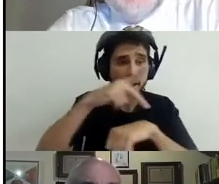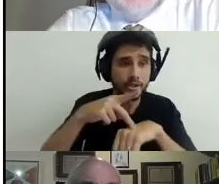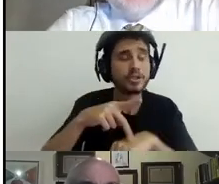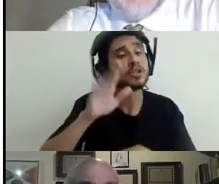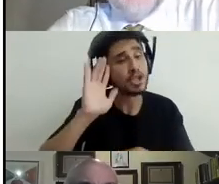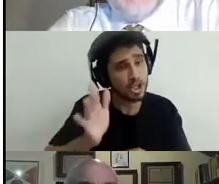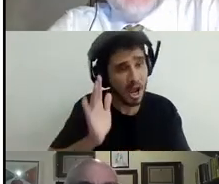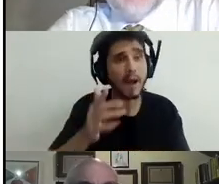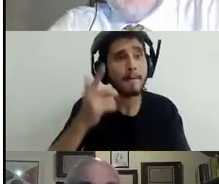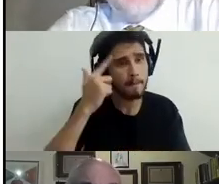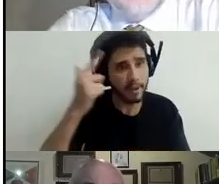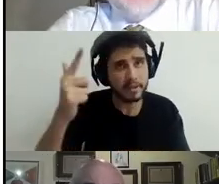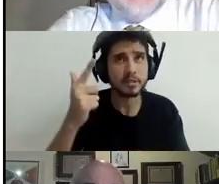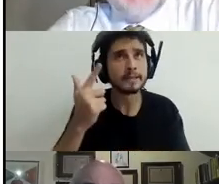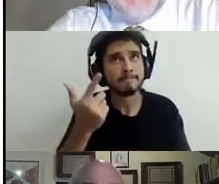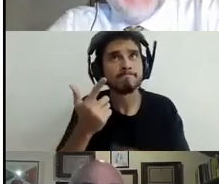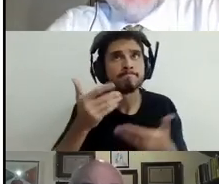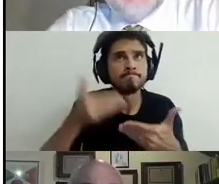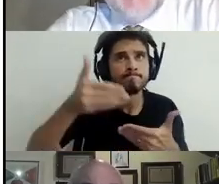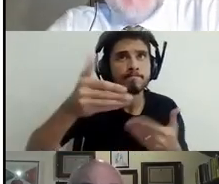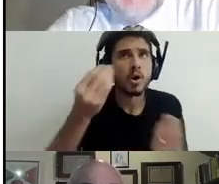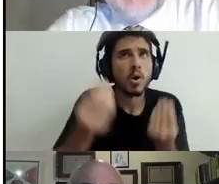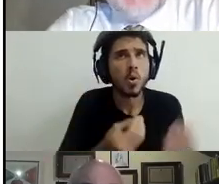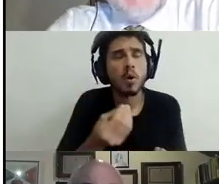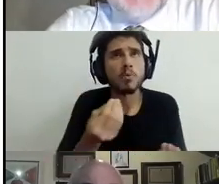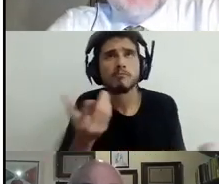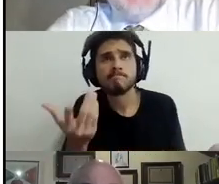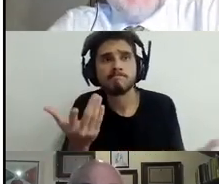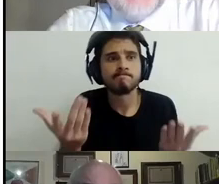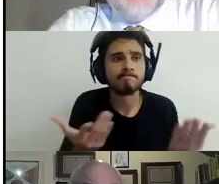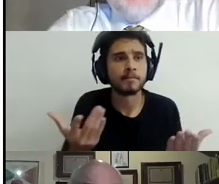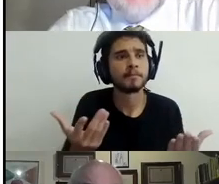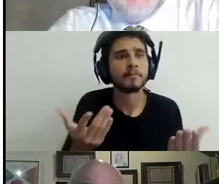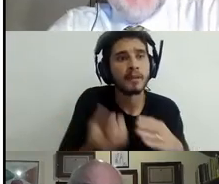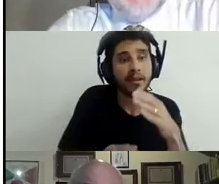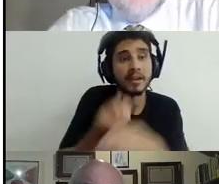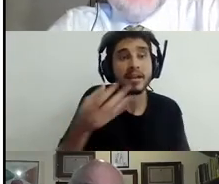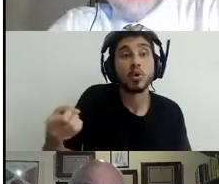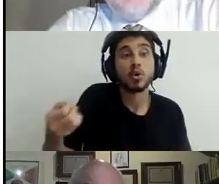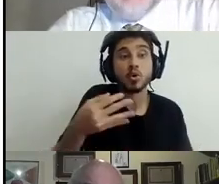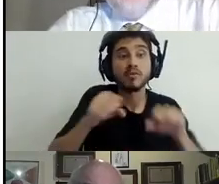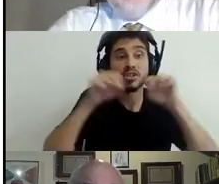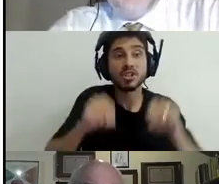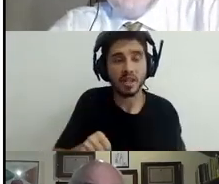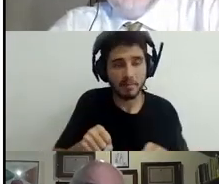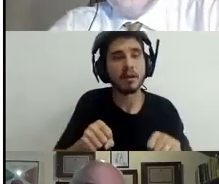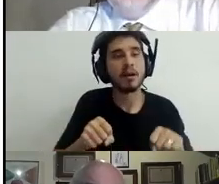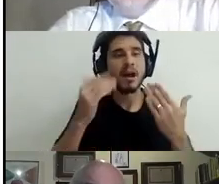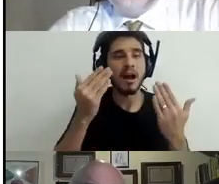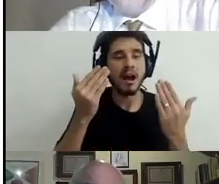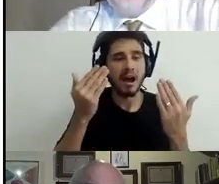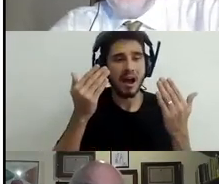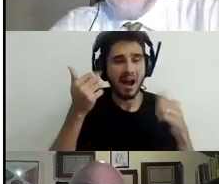to do that in the way that we are used to do that. So they are asking the research community, could you come up with